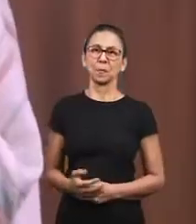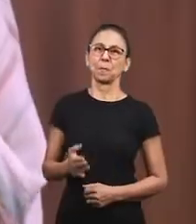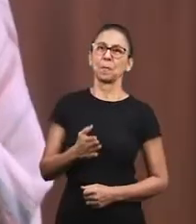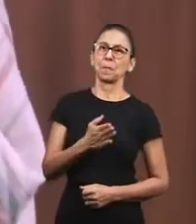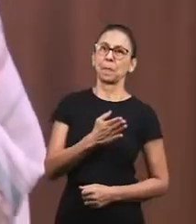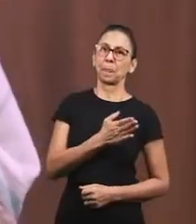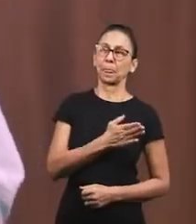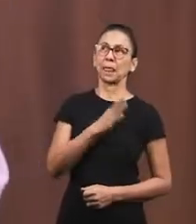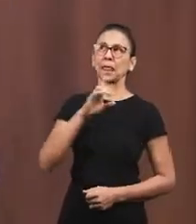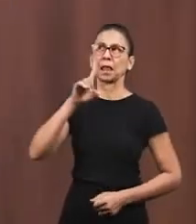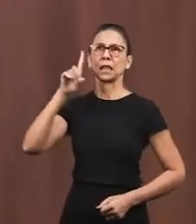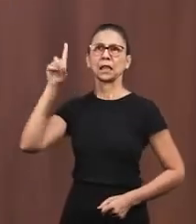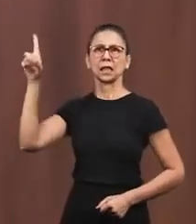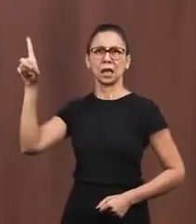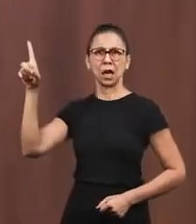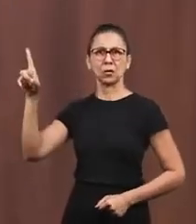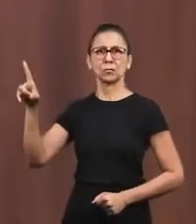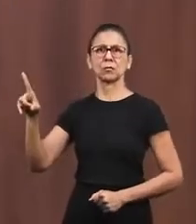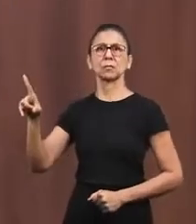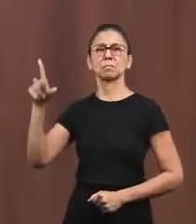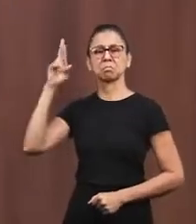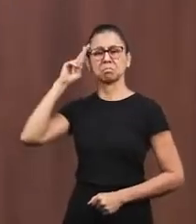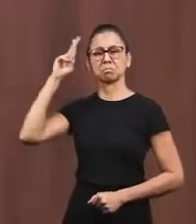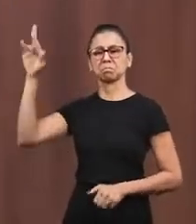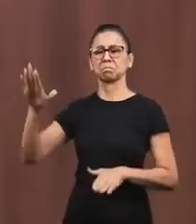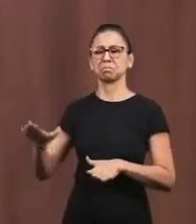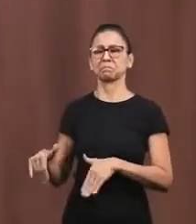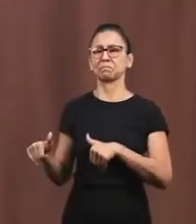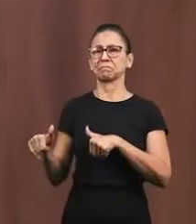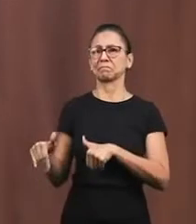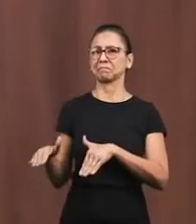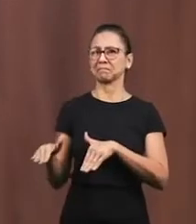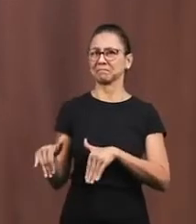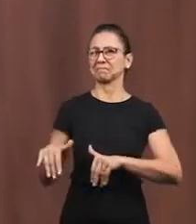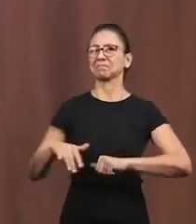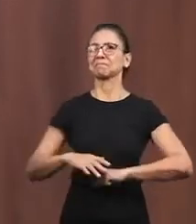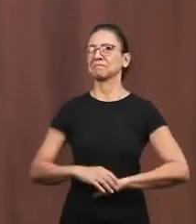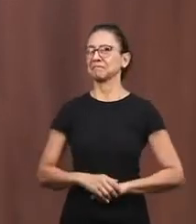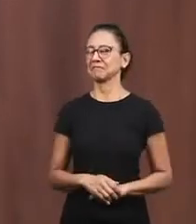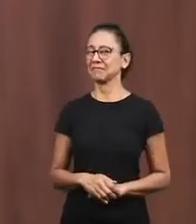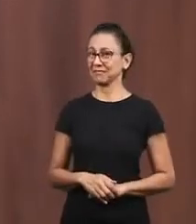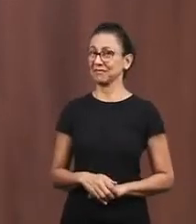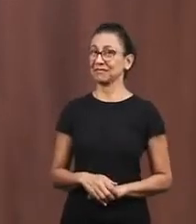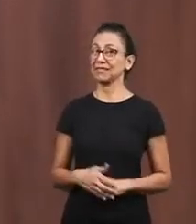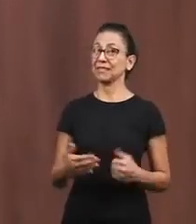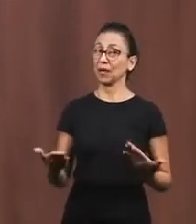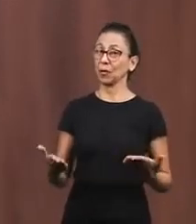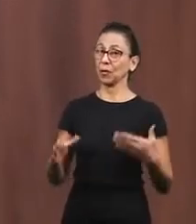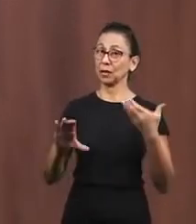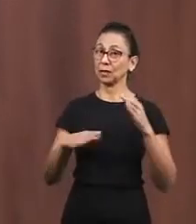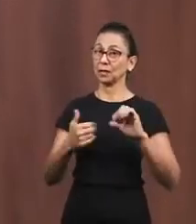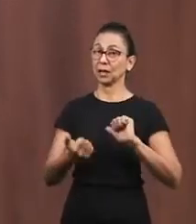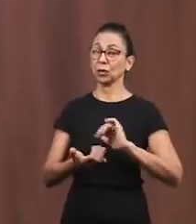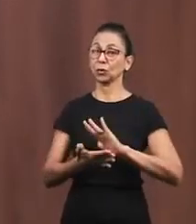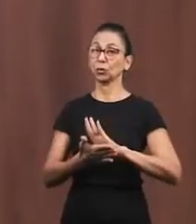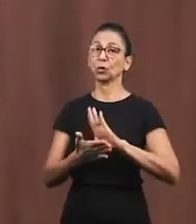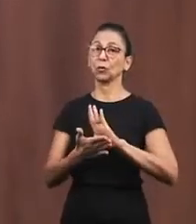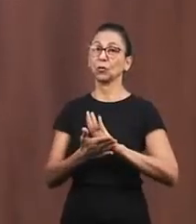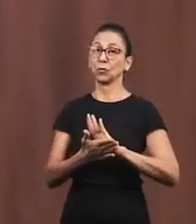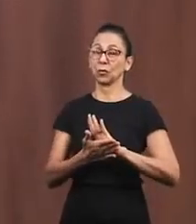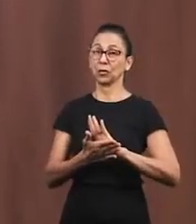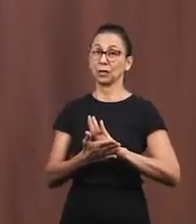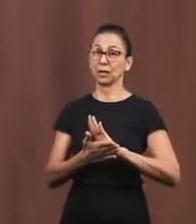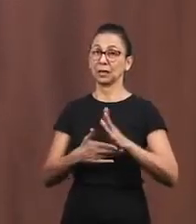Our God is the Lord of the armies and that is why we're going to sing a song that